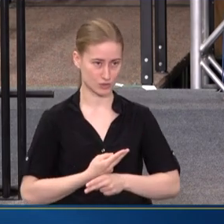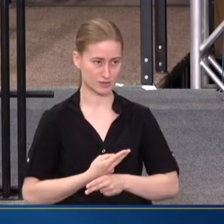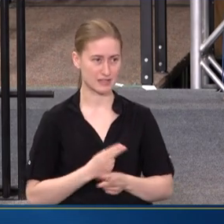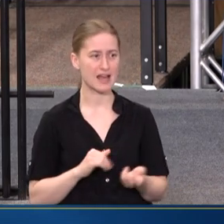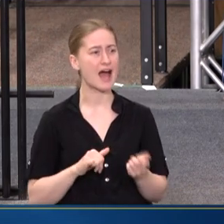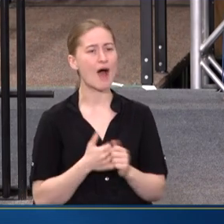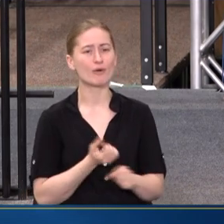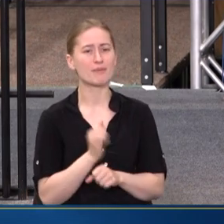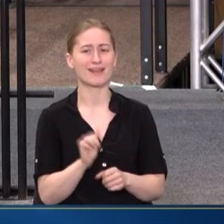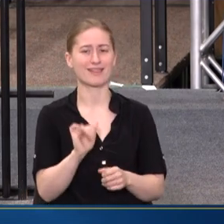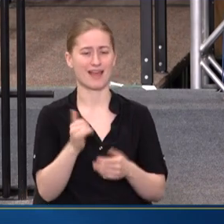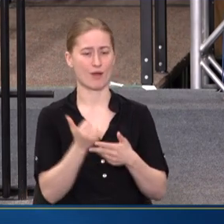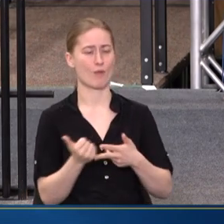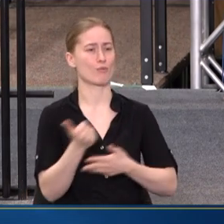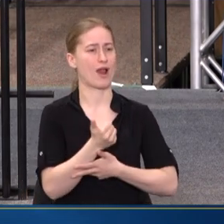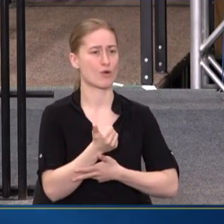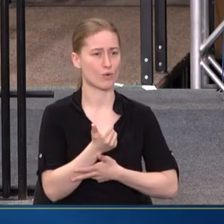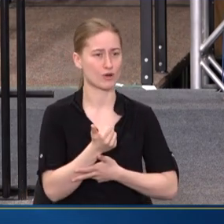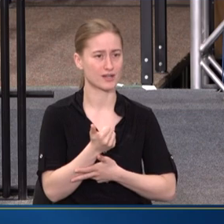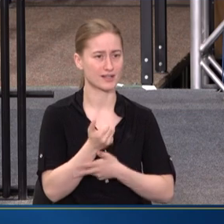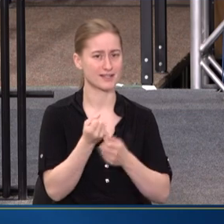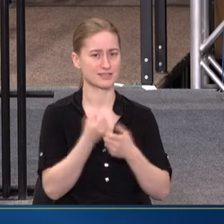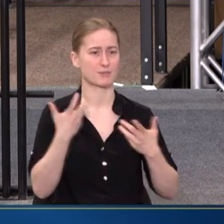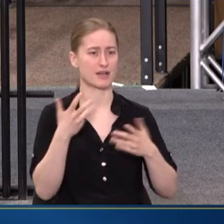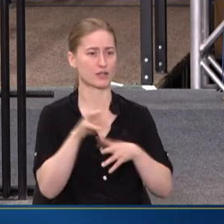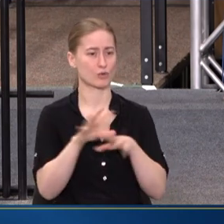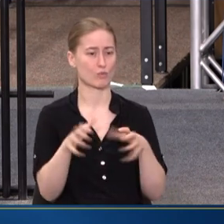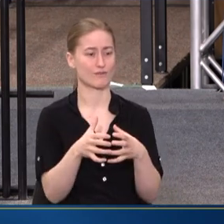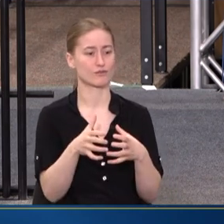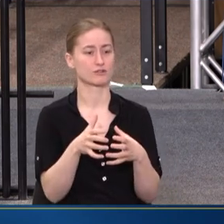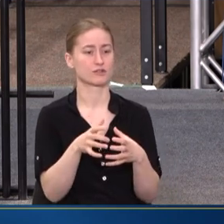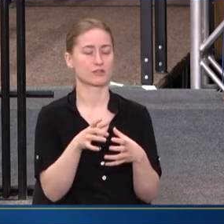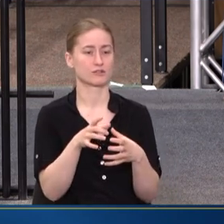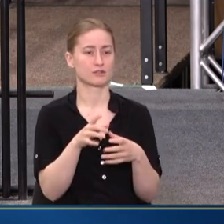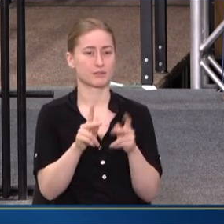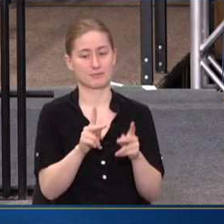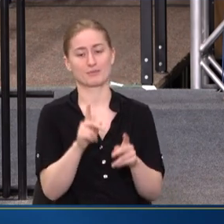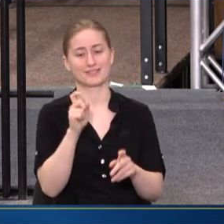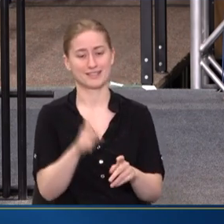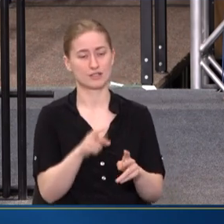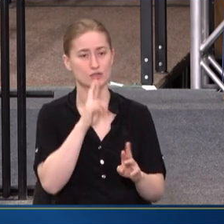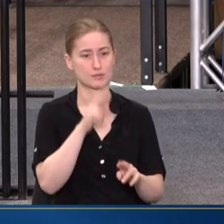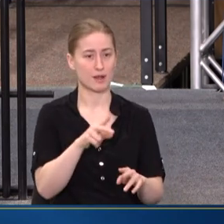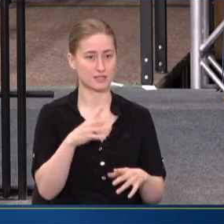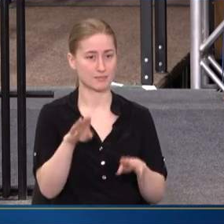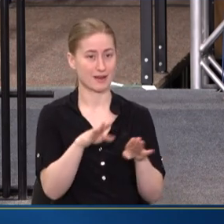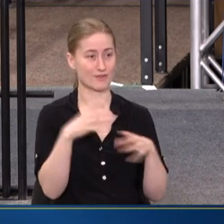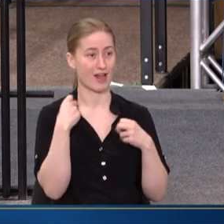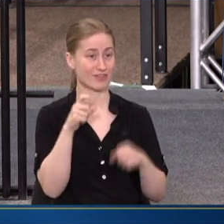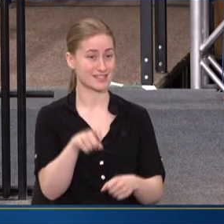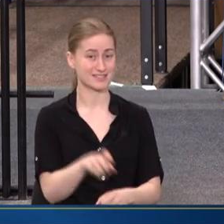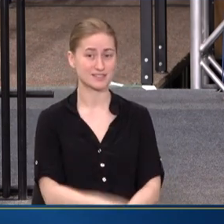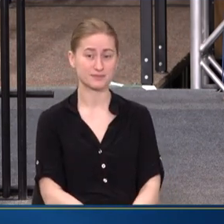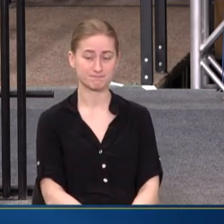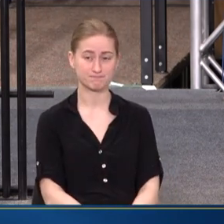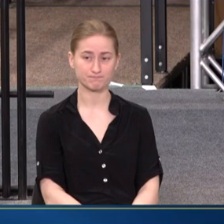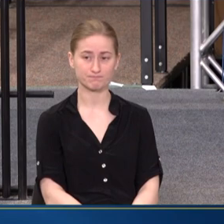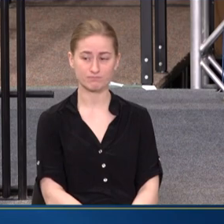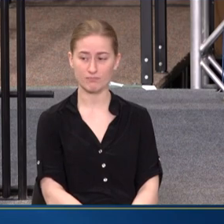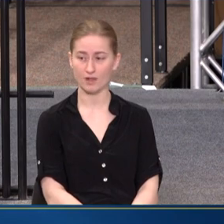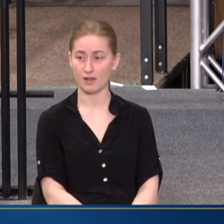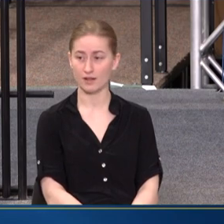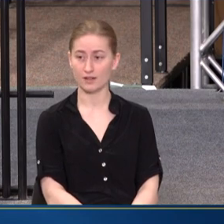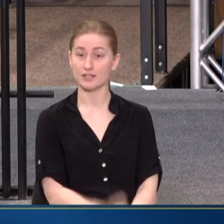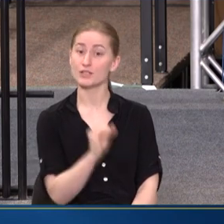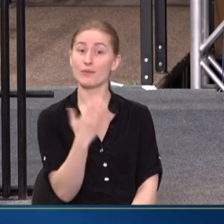HOW ARE WE MAKING THAT A PRIORITY AND EXPANDING THE WORK FORCE NEEDED TO RESPOND TO BEHAVIORAL HEALTH NEEDS? SO THANK YOU FOR THE QUESTION. IT